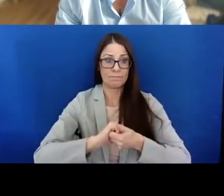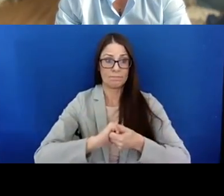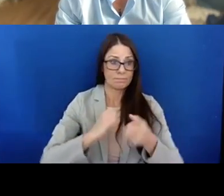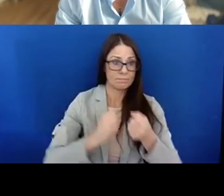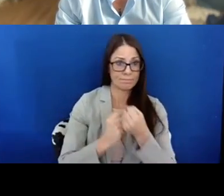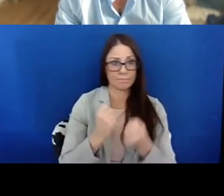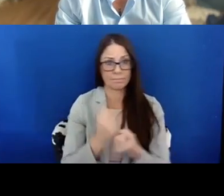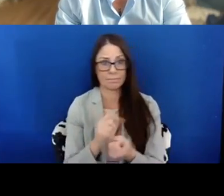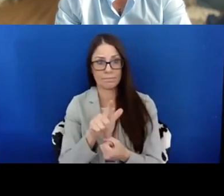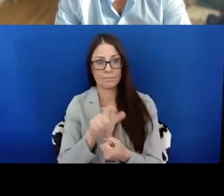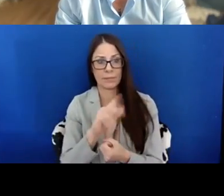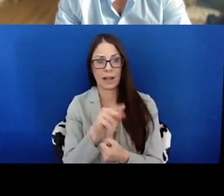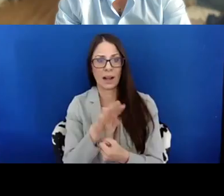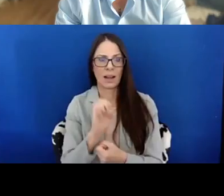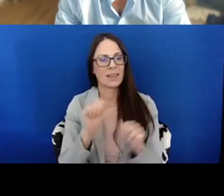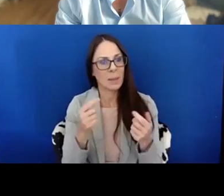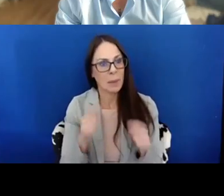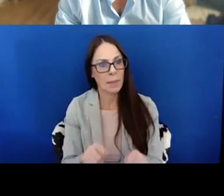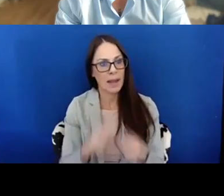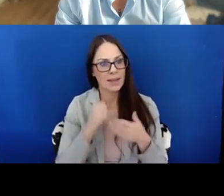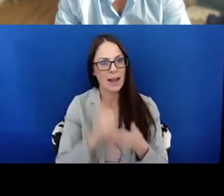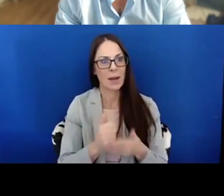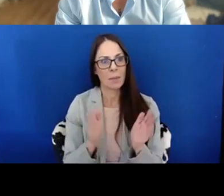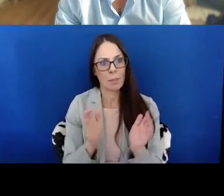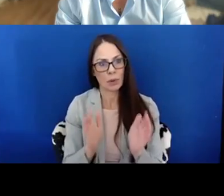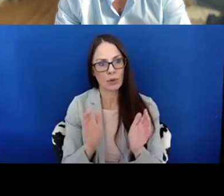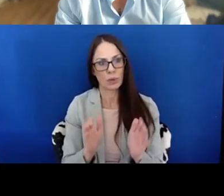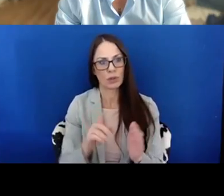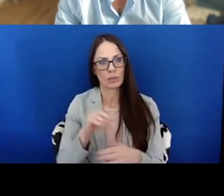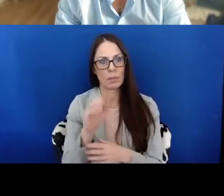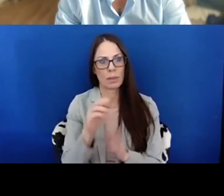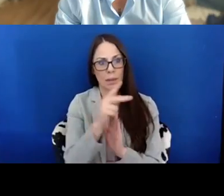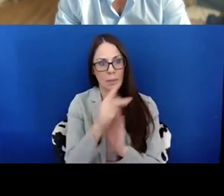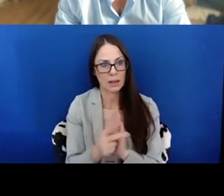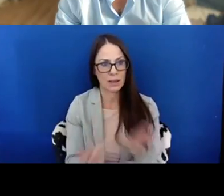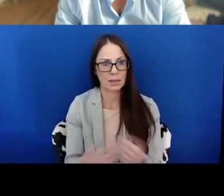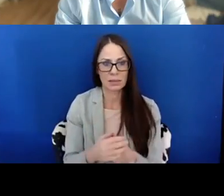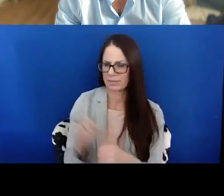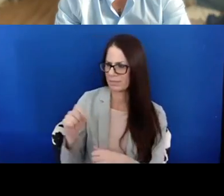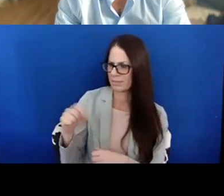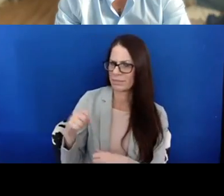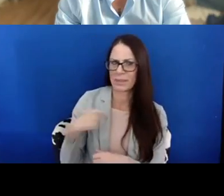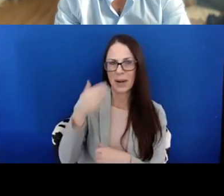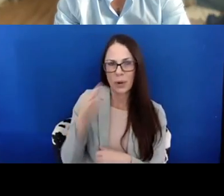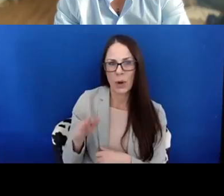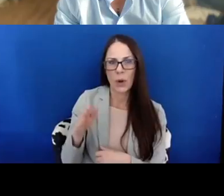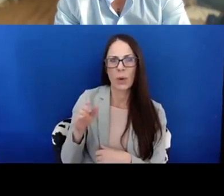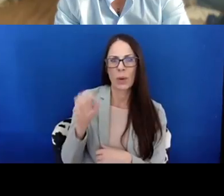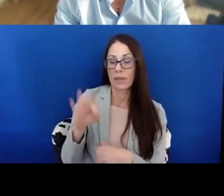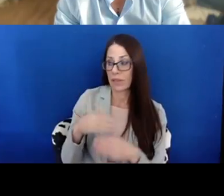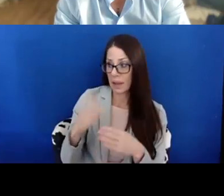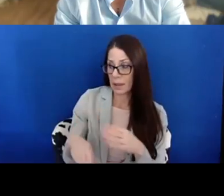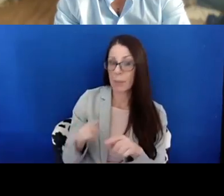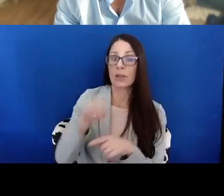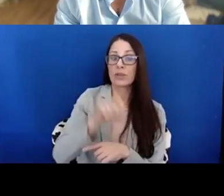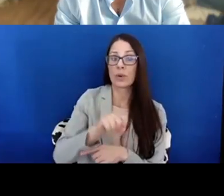policy. Yeah, absolutely. I think, I don't know if they've completed it. But I know Social Security was working on kind of a